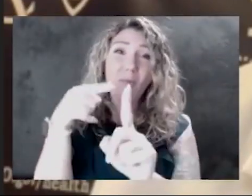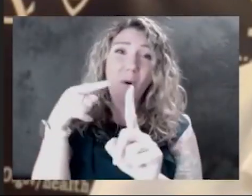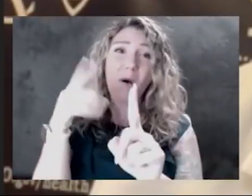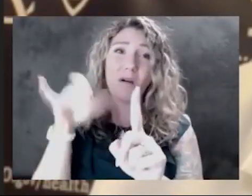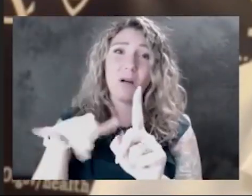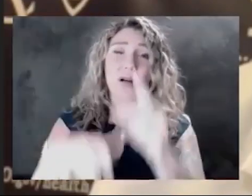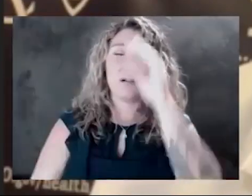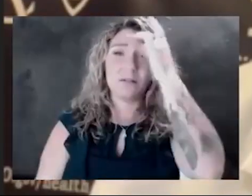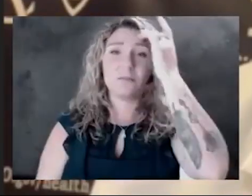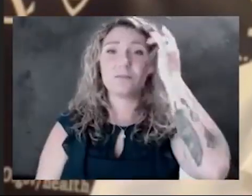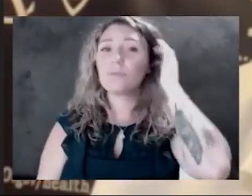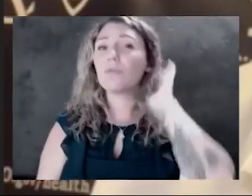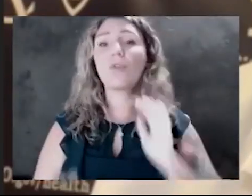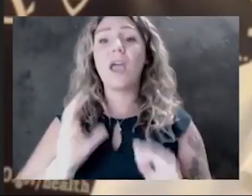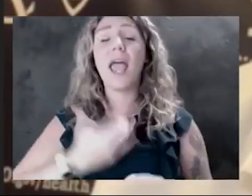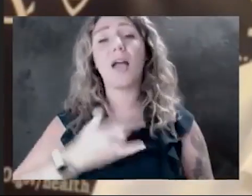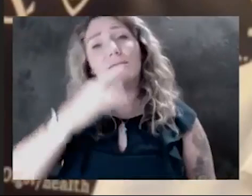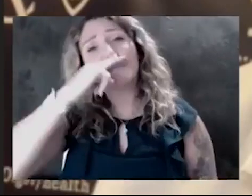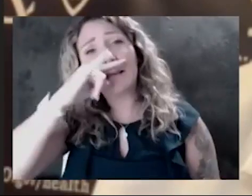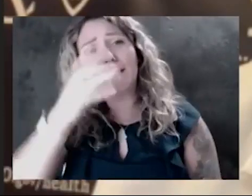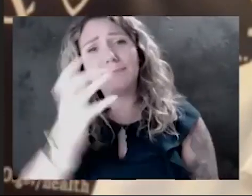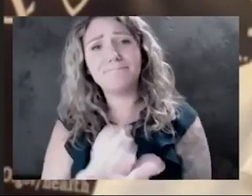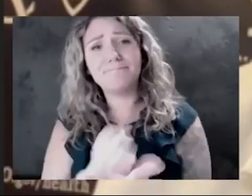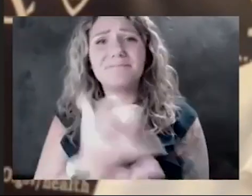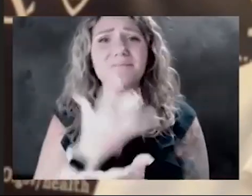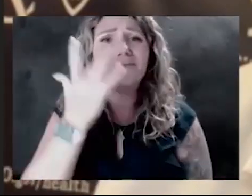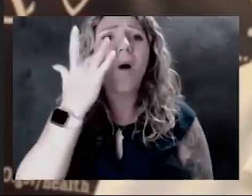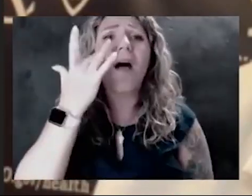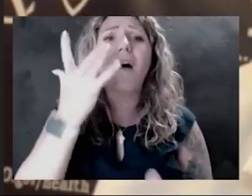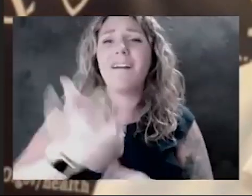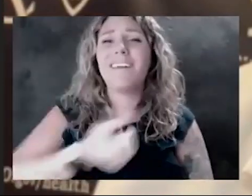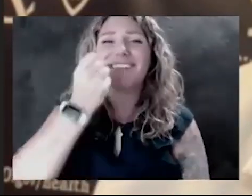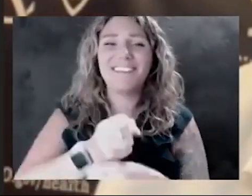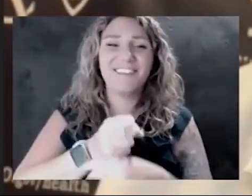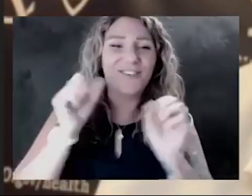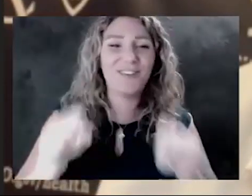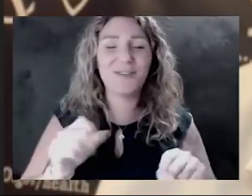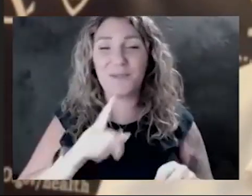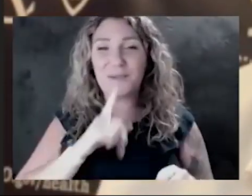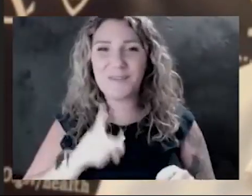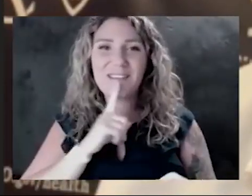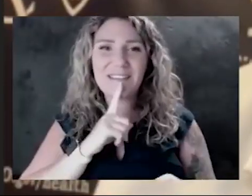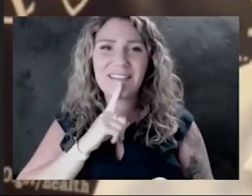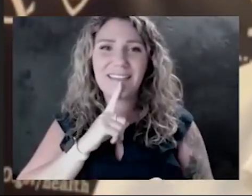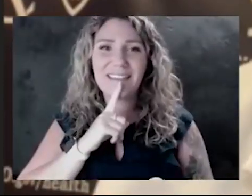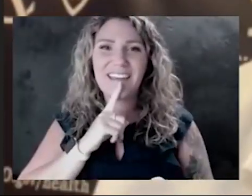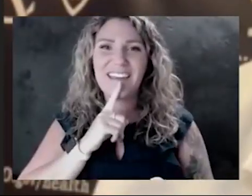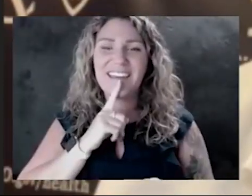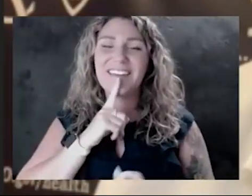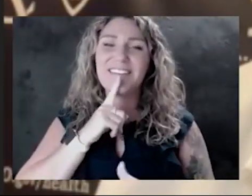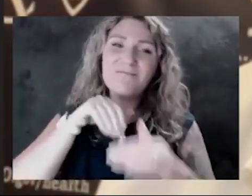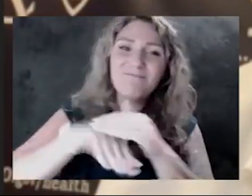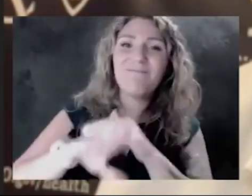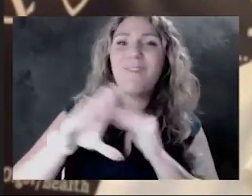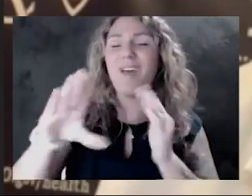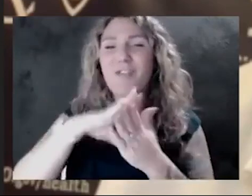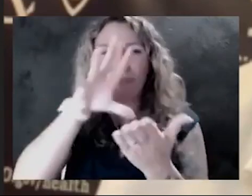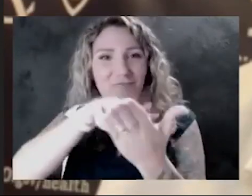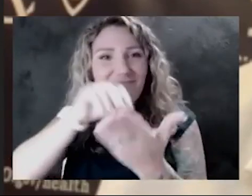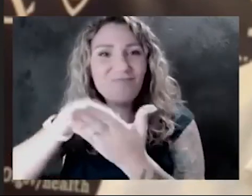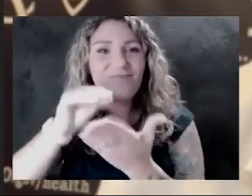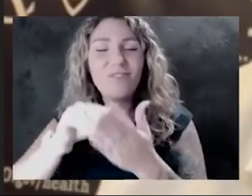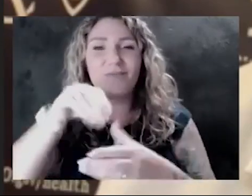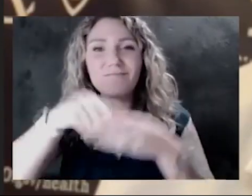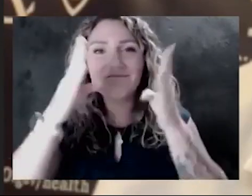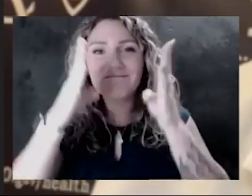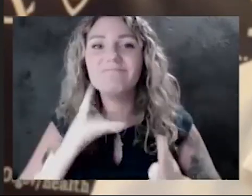our kids deserve to have a year where they can really get in and learn. And we need to do everything we can to